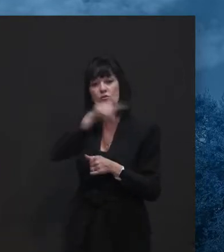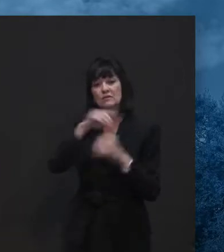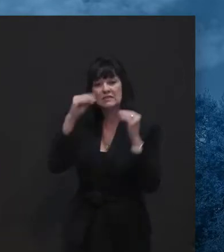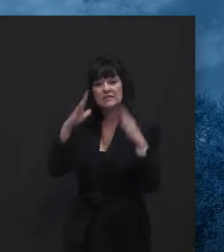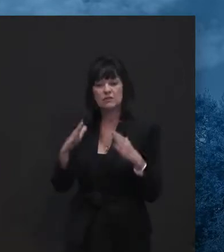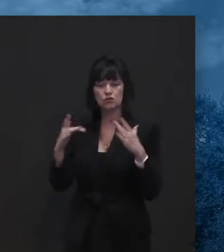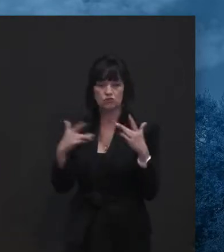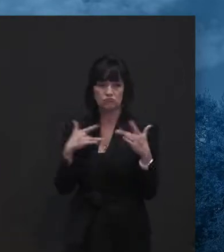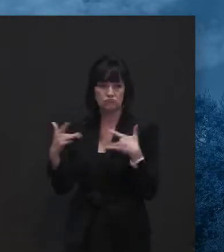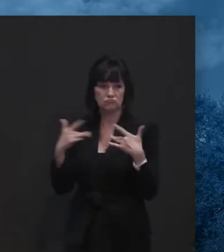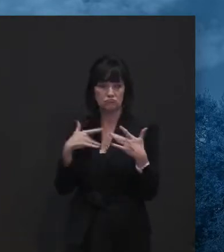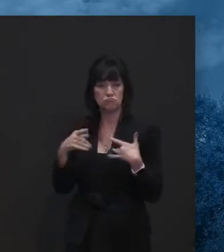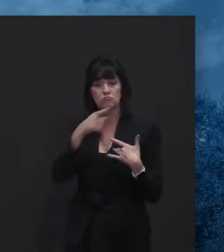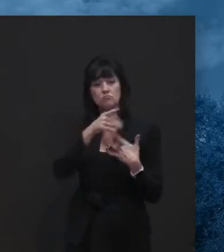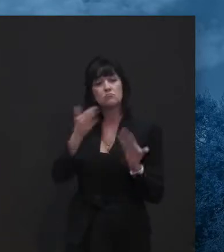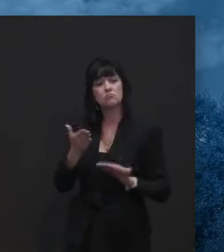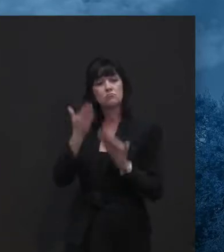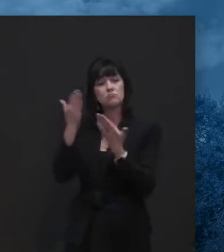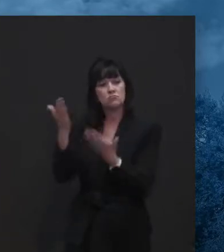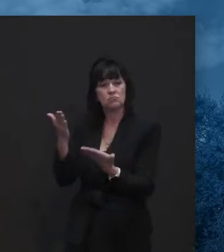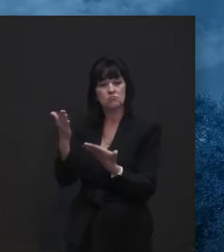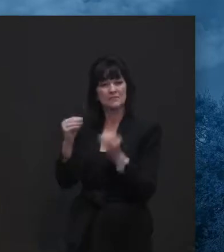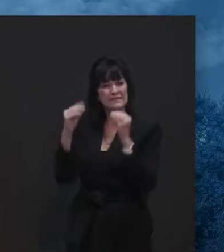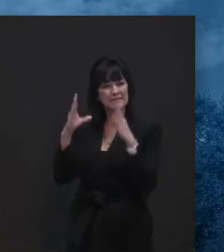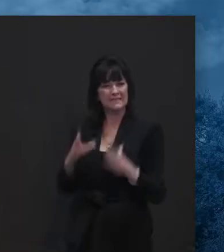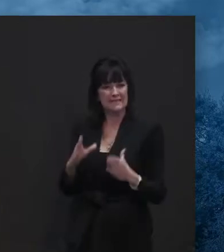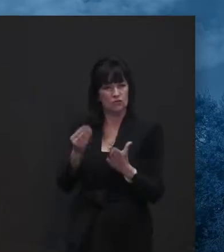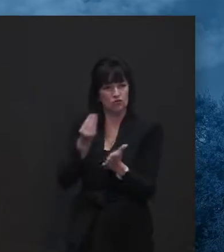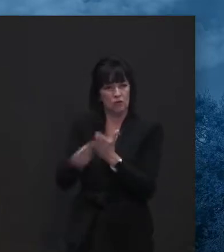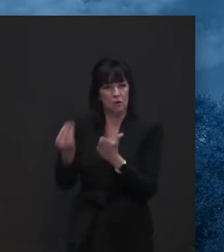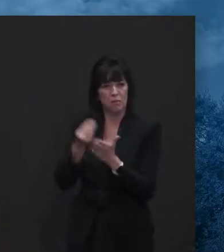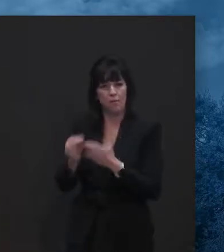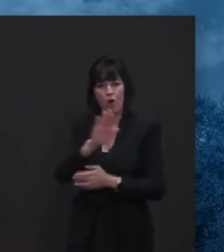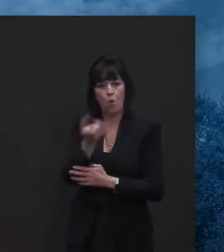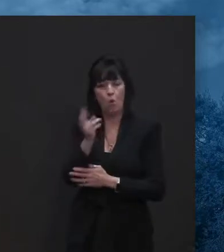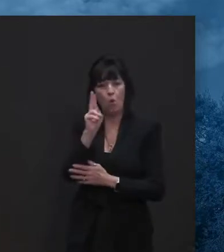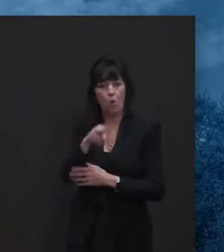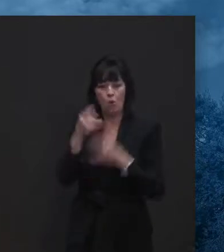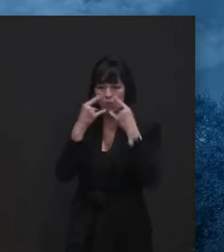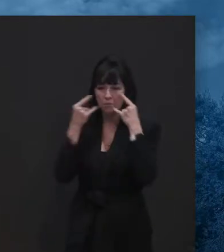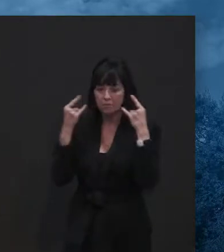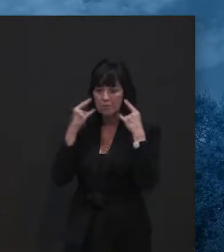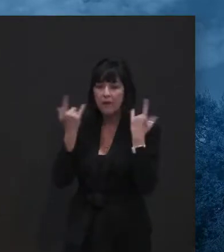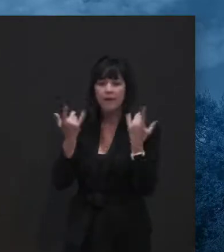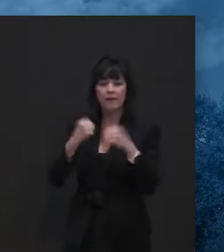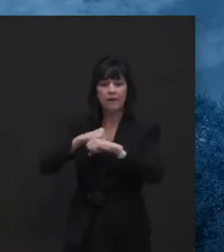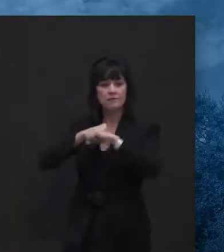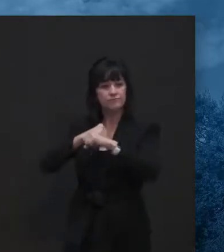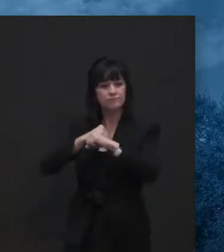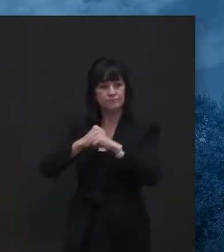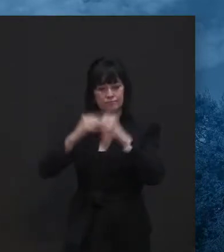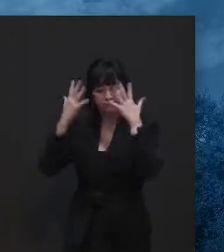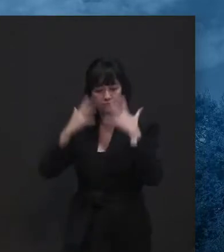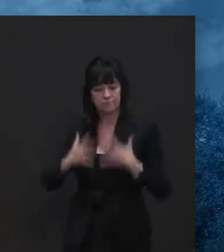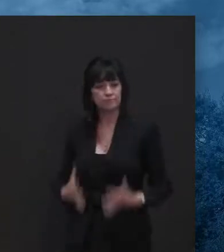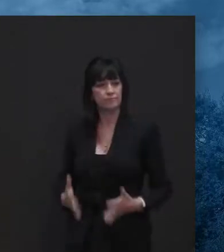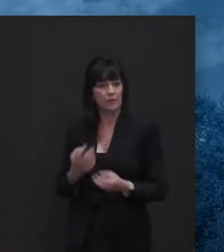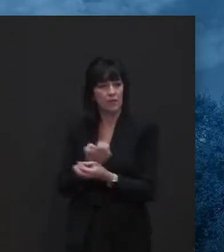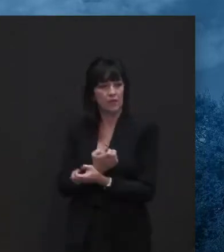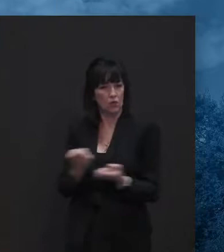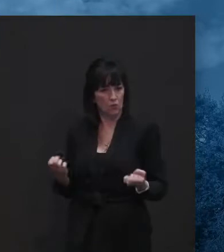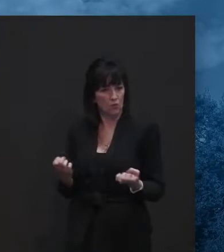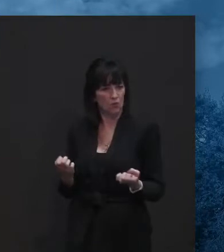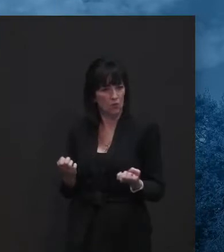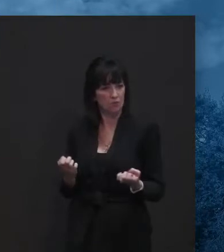of the things they brought up was that teachers are buying their own PPE from what they've said. And my question to you is, um, can you talk about what